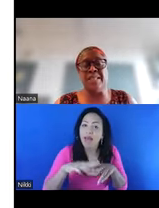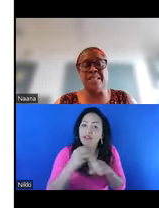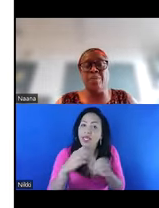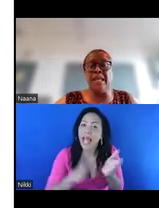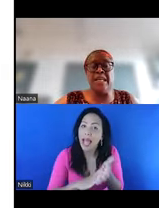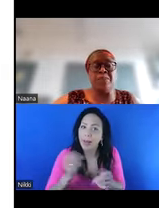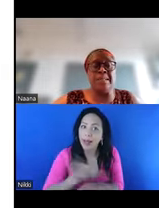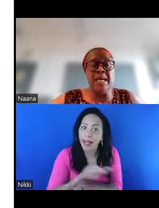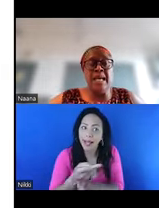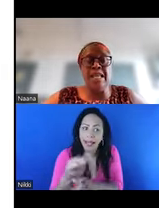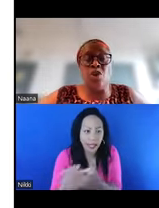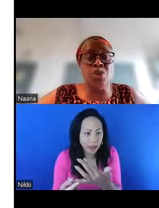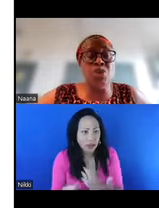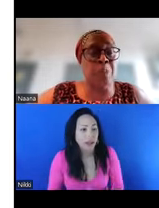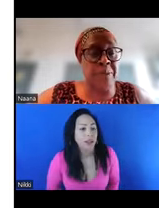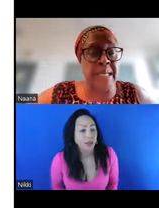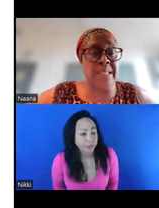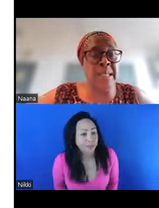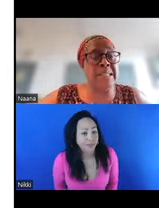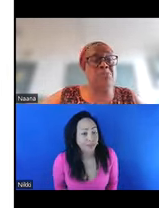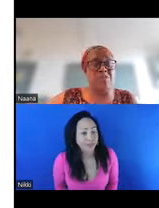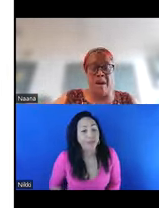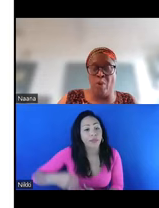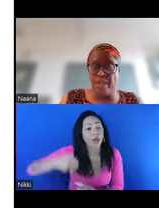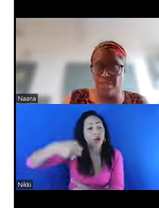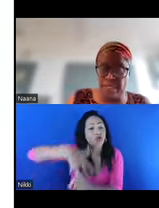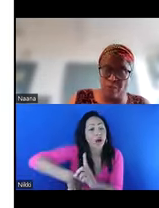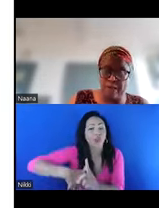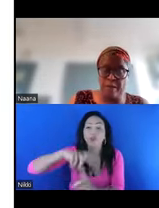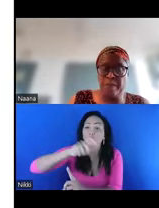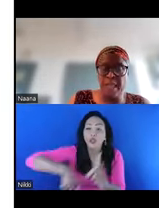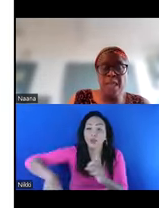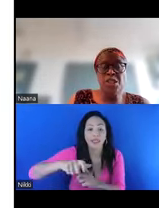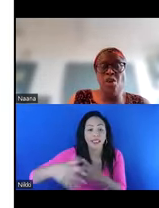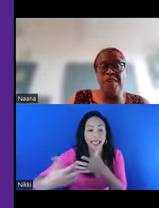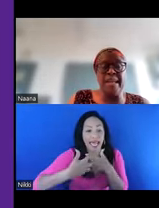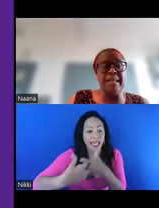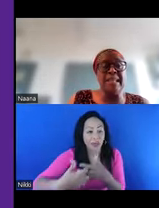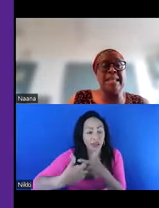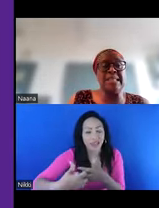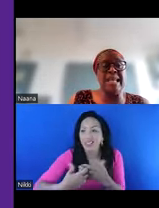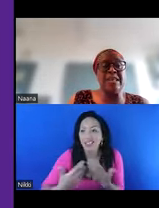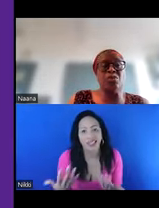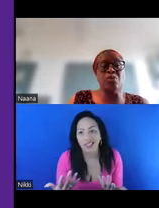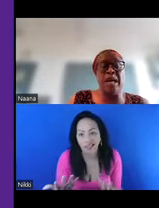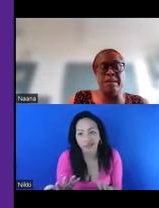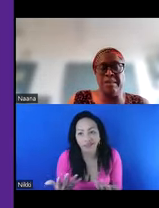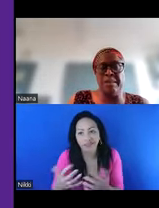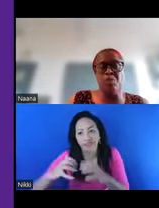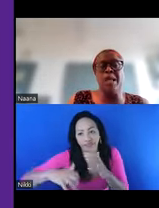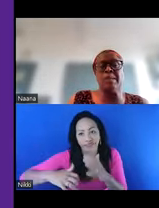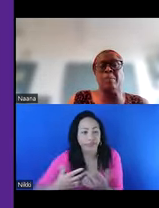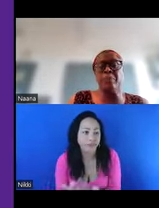organization, community engagement is also jeopardized in terms of our awareness raising work. So finally, I'd just like to